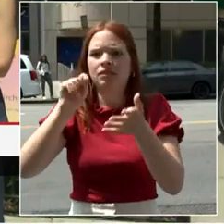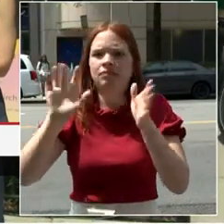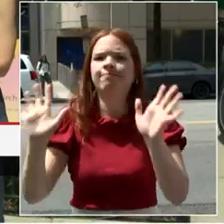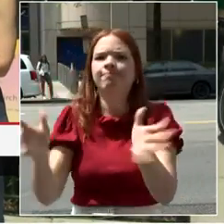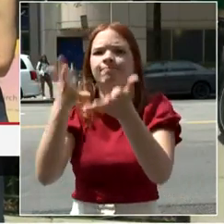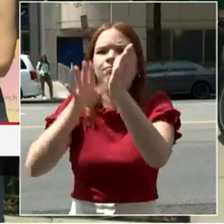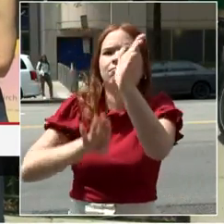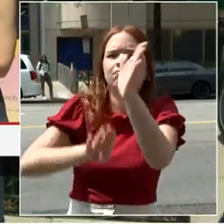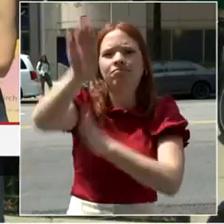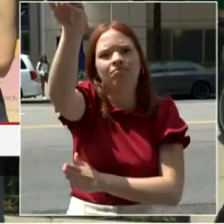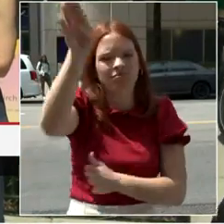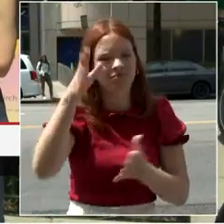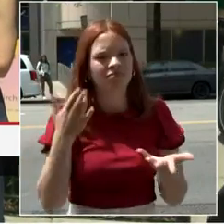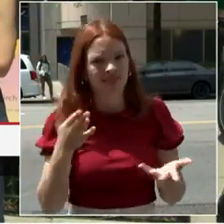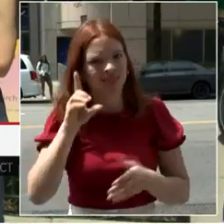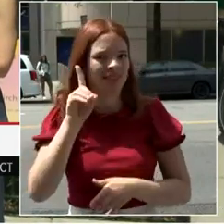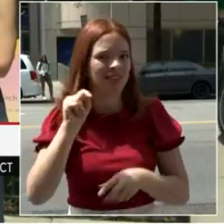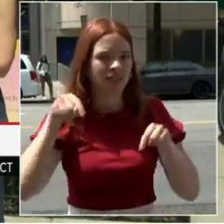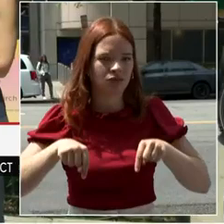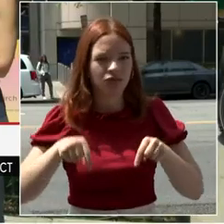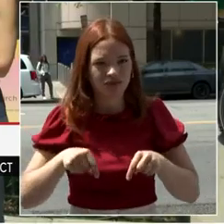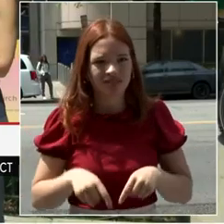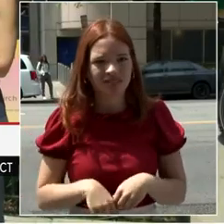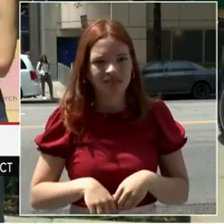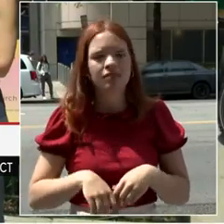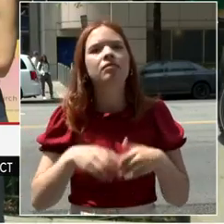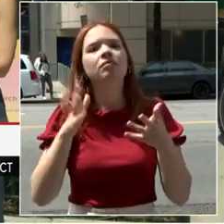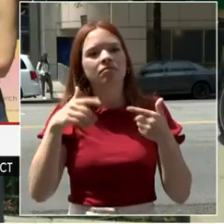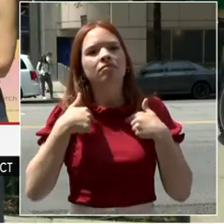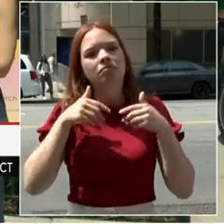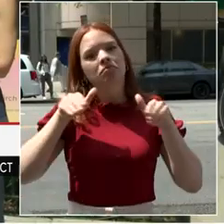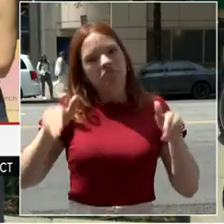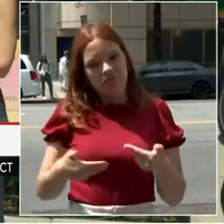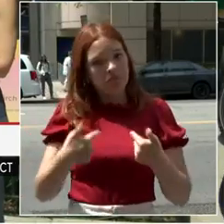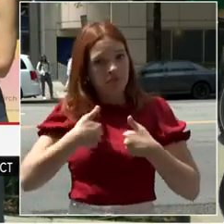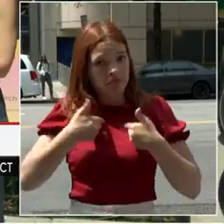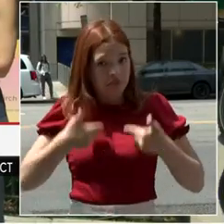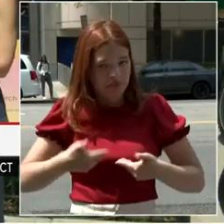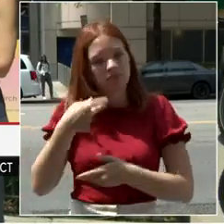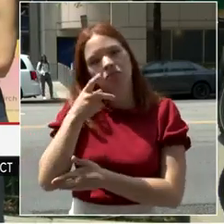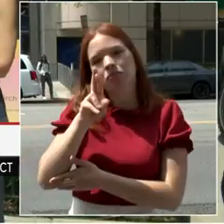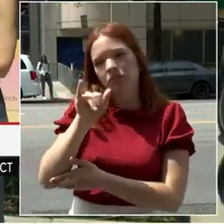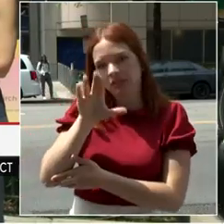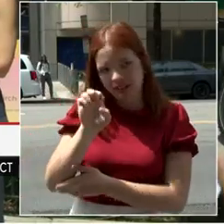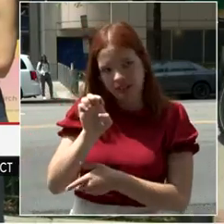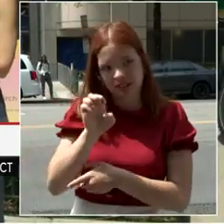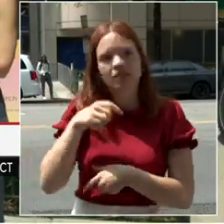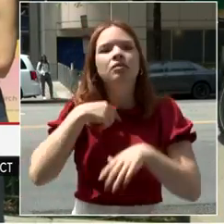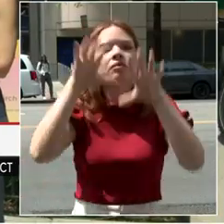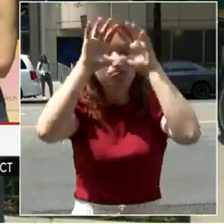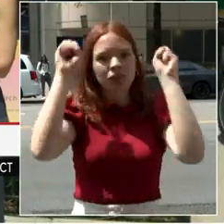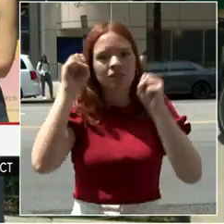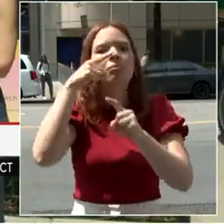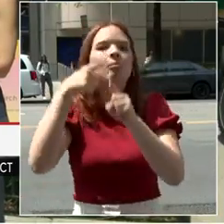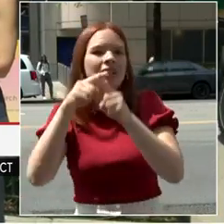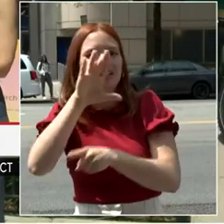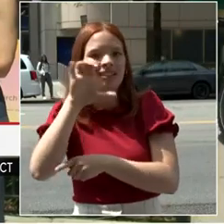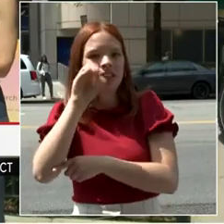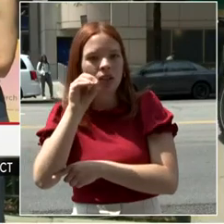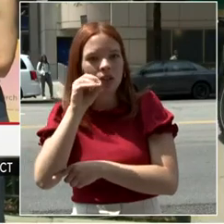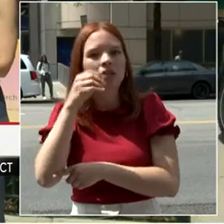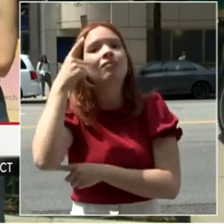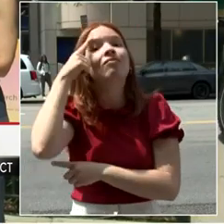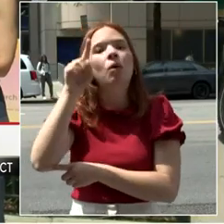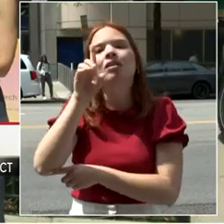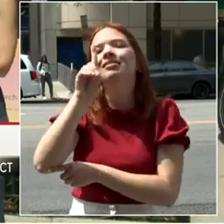introduce myself. My name is Jaren Price. I have the honor of serving as the President and CEO of the Downtown DC Business Improvement District. We exist